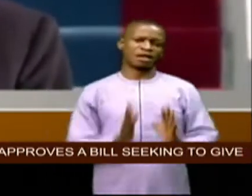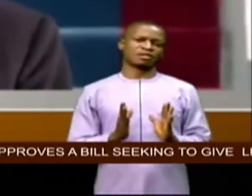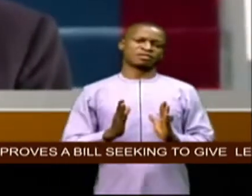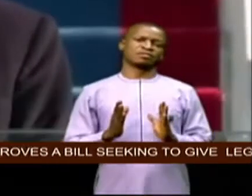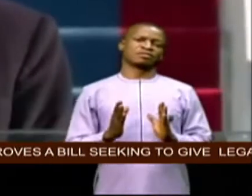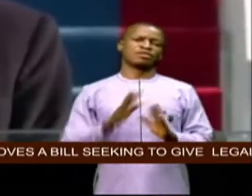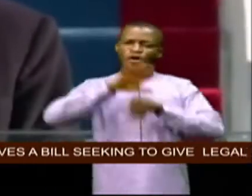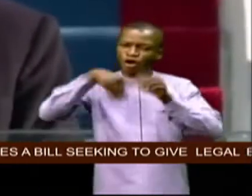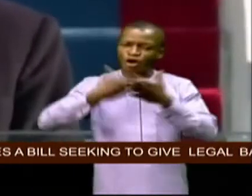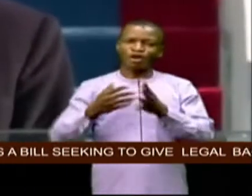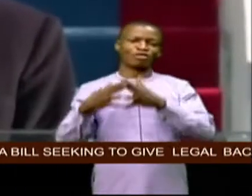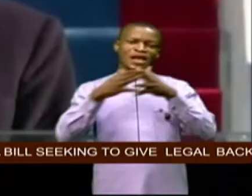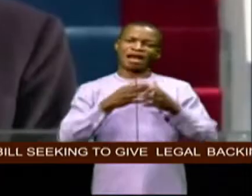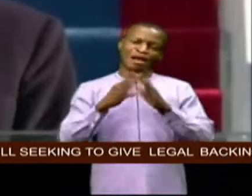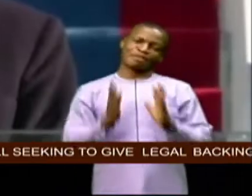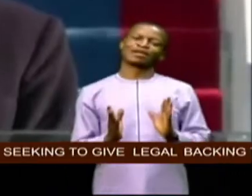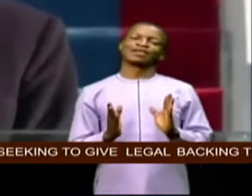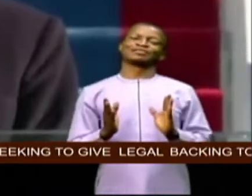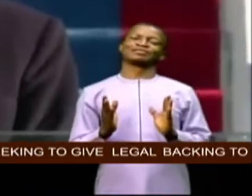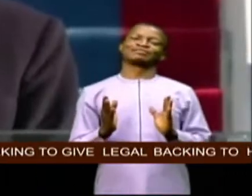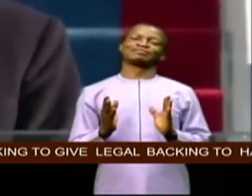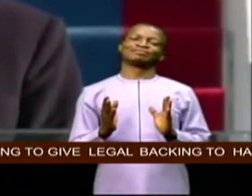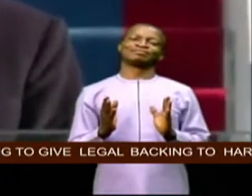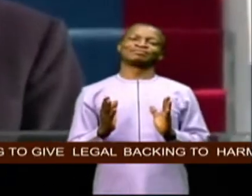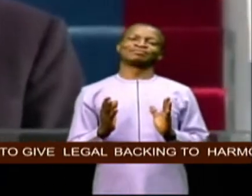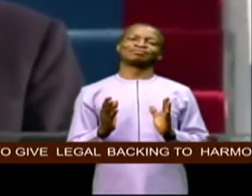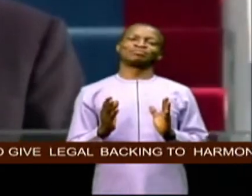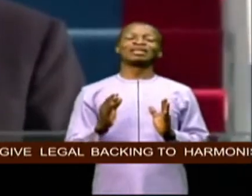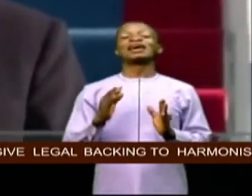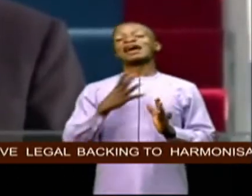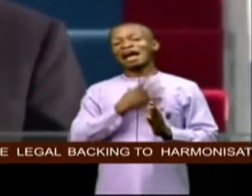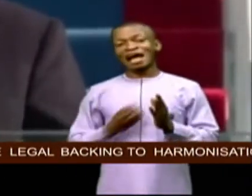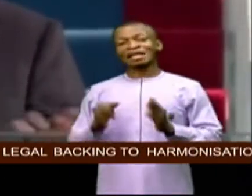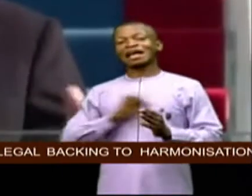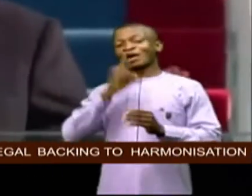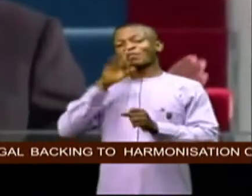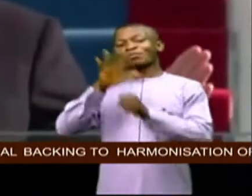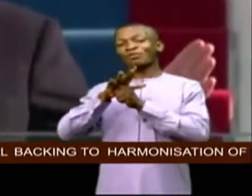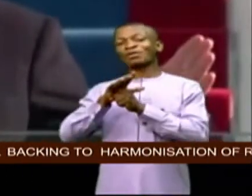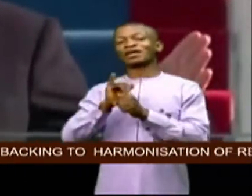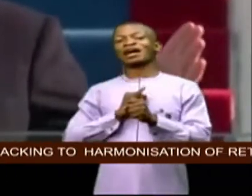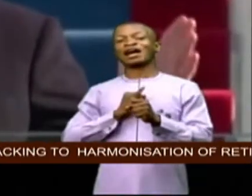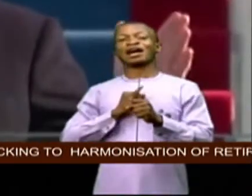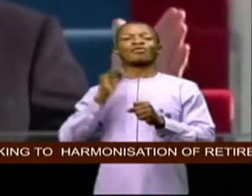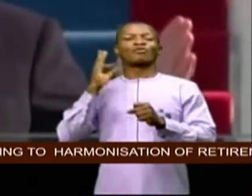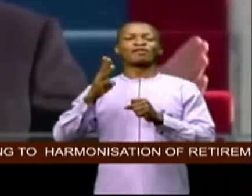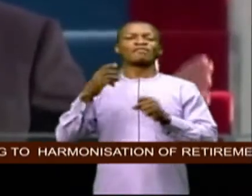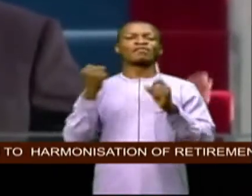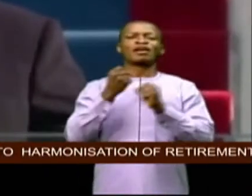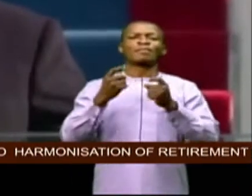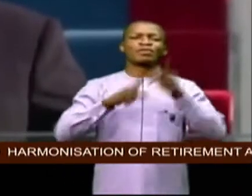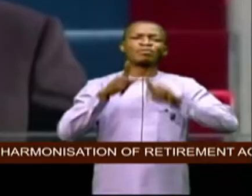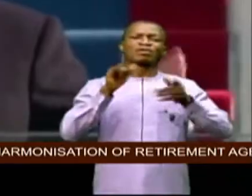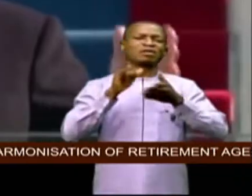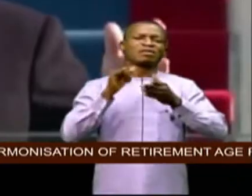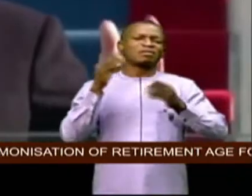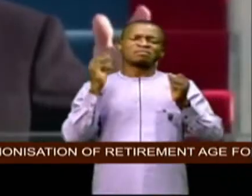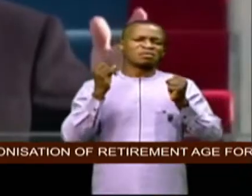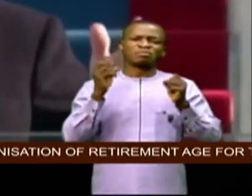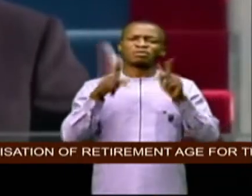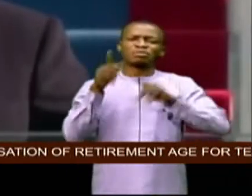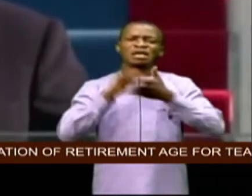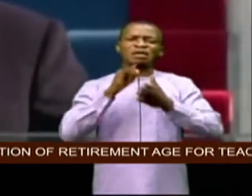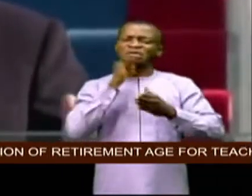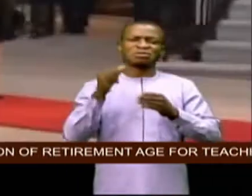and i promise you i will fight as hard for those who did not support me as for